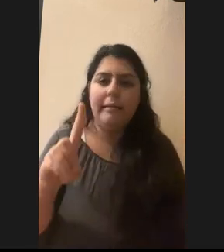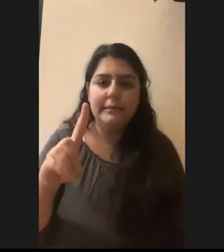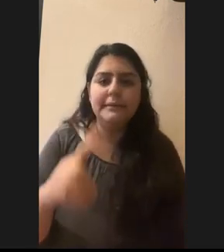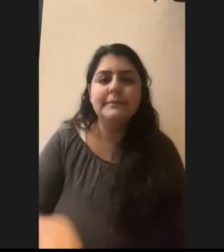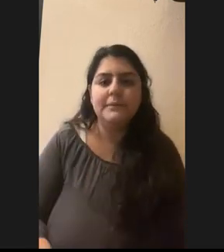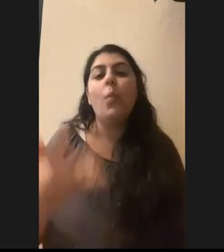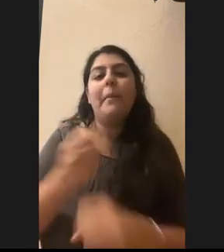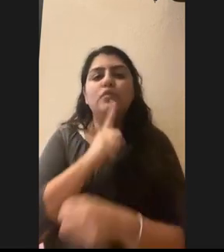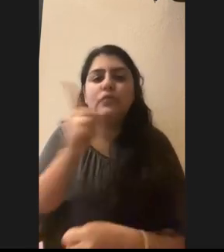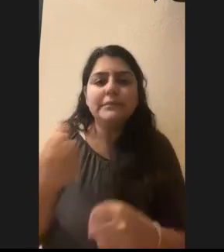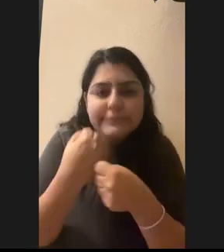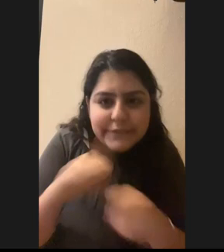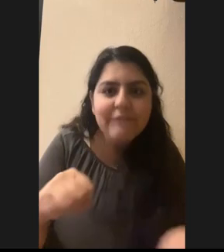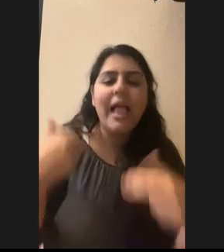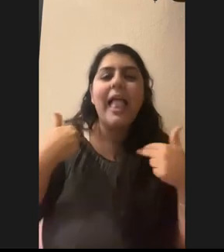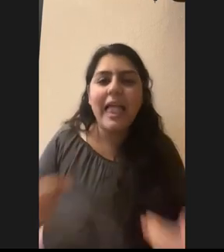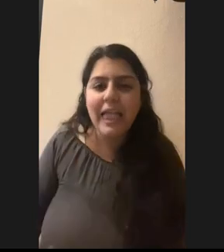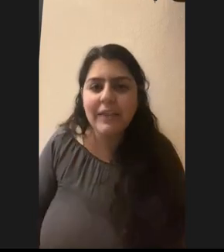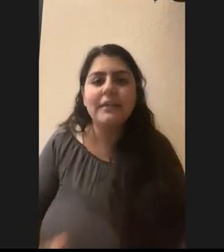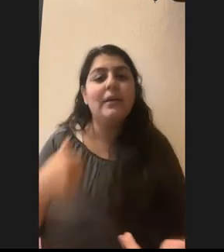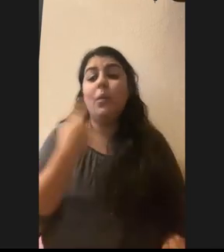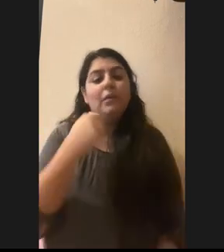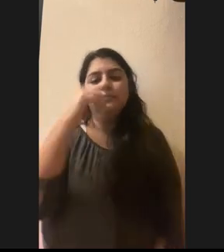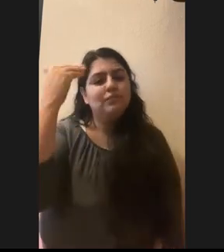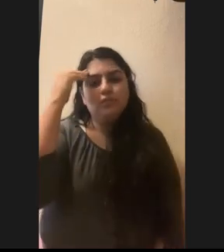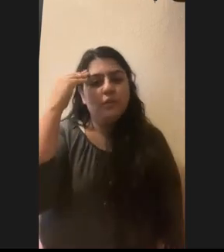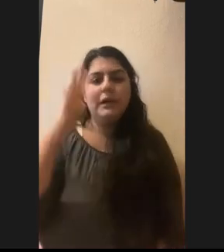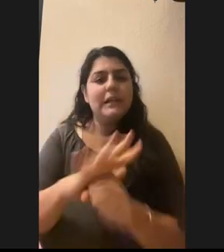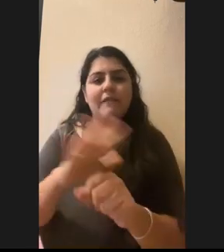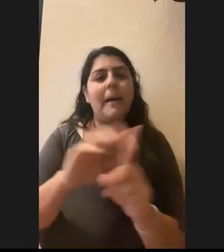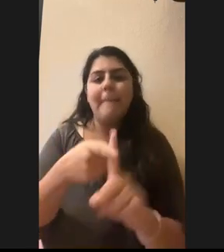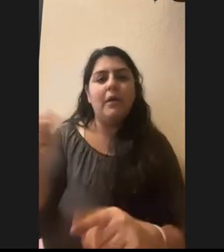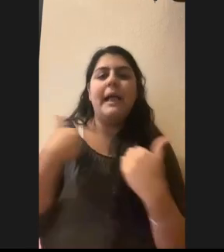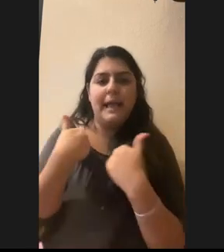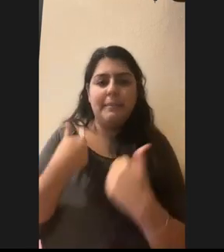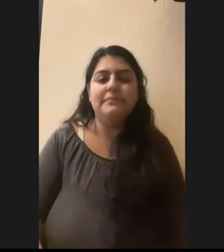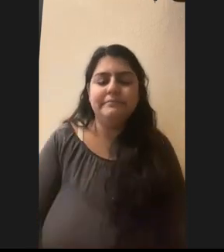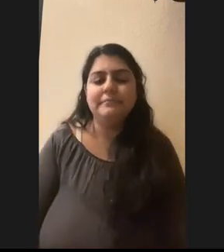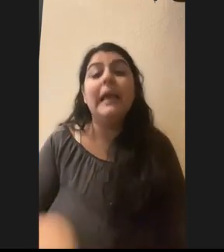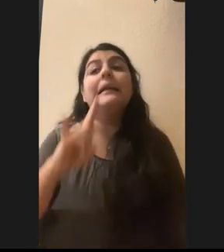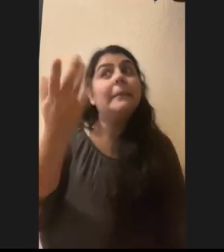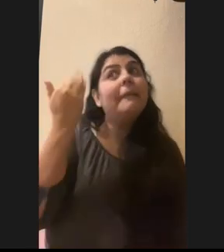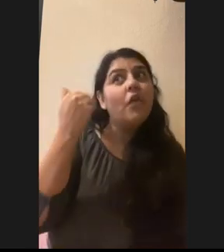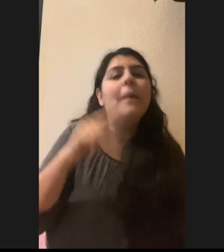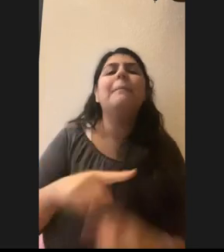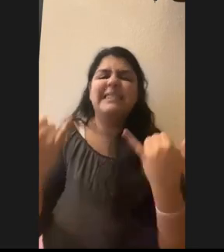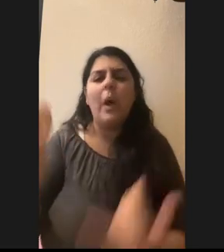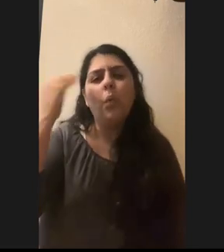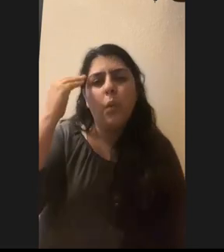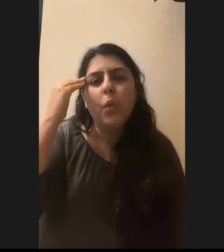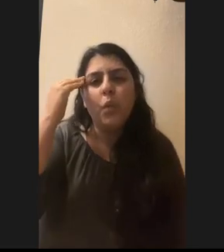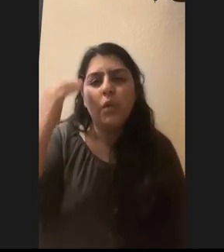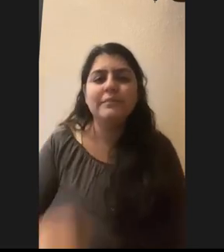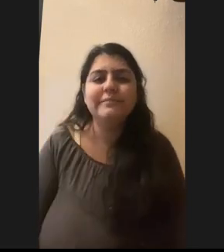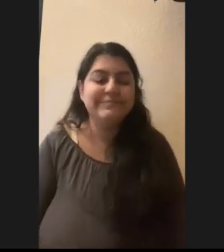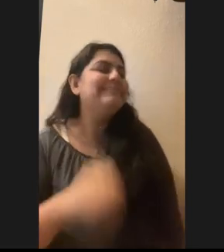to keep them safe and healthy and we definitely don't know enough about them. So I did in the past, but now we know, don't do that. We learn.